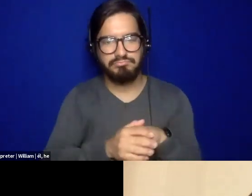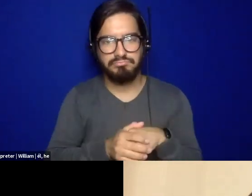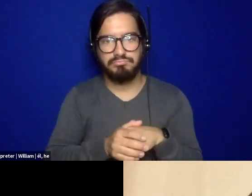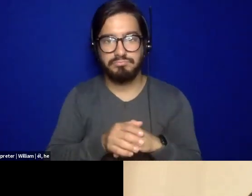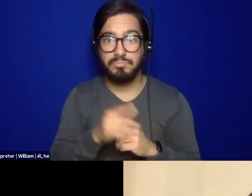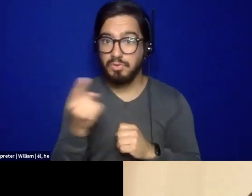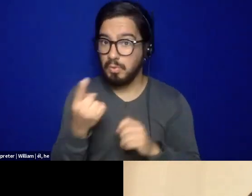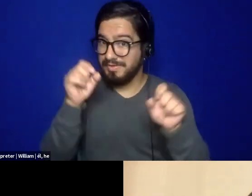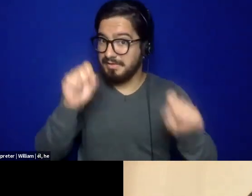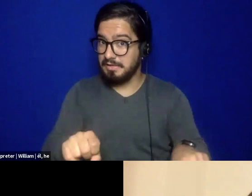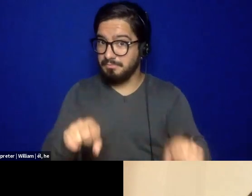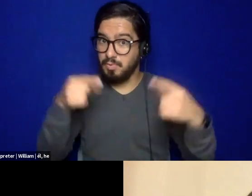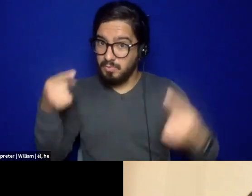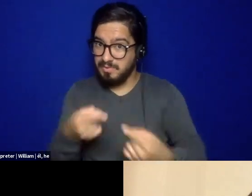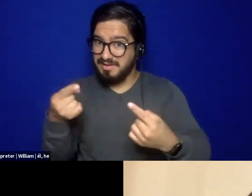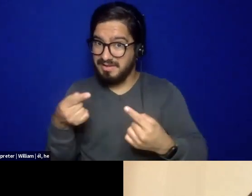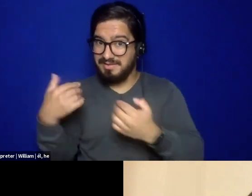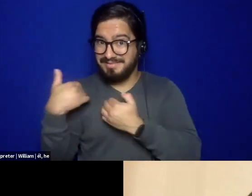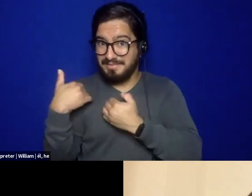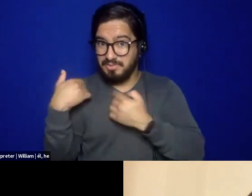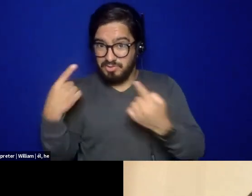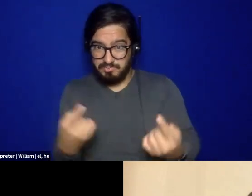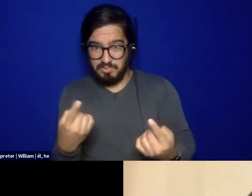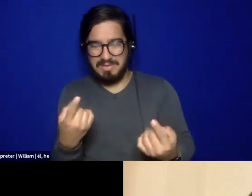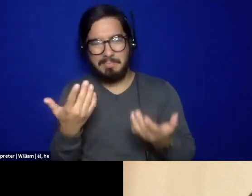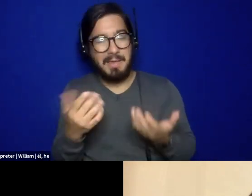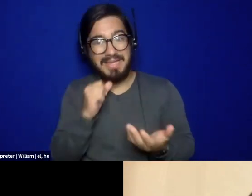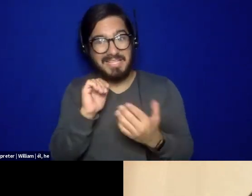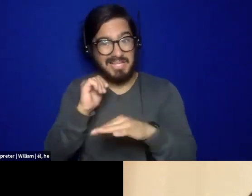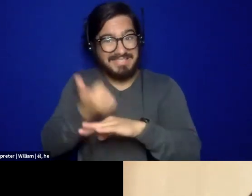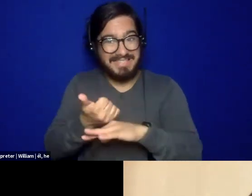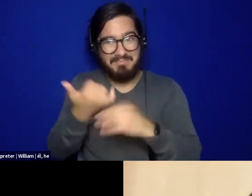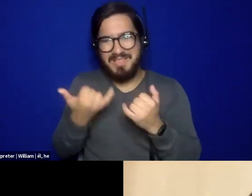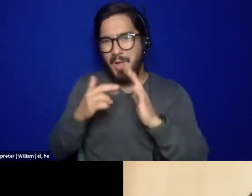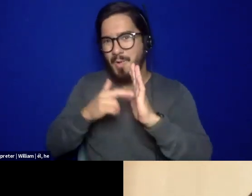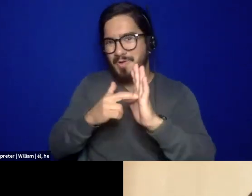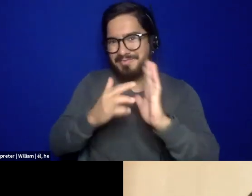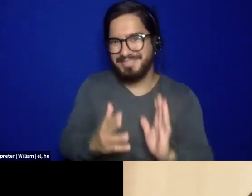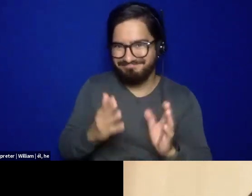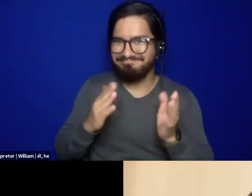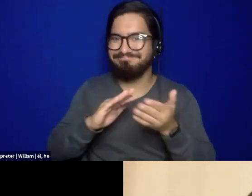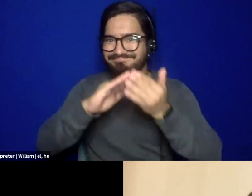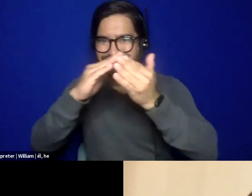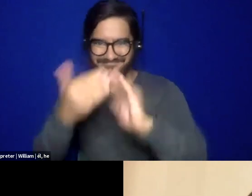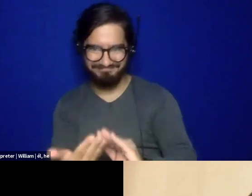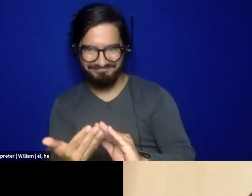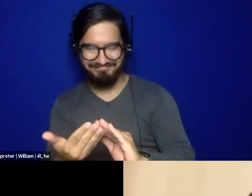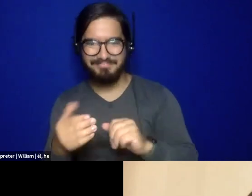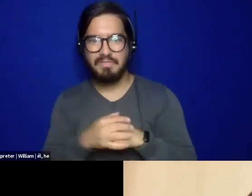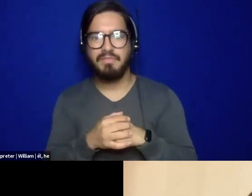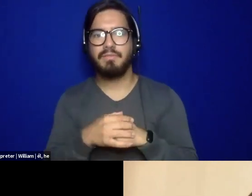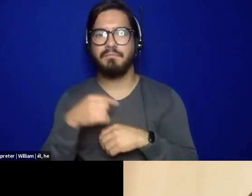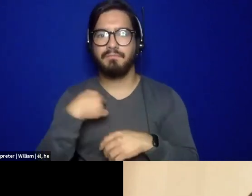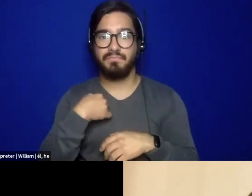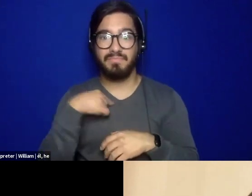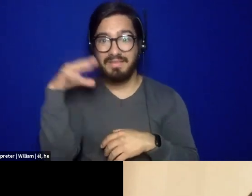we didn't create, but we're the representative, right? And so I don't assume that folks are going to trust me in my work because I'm